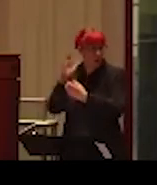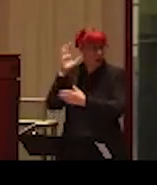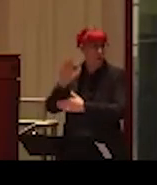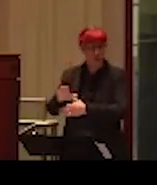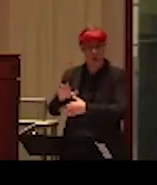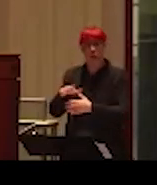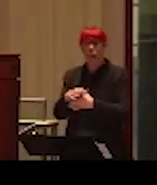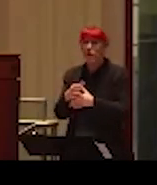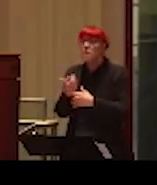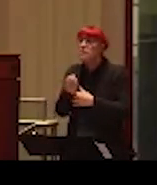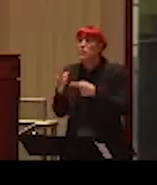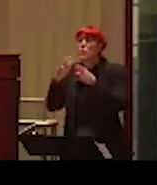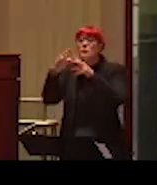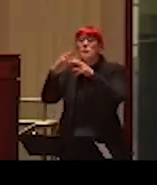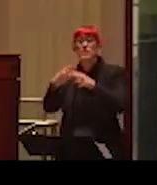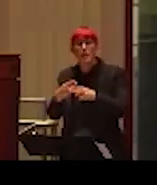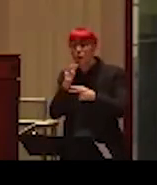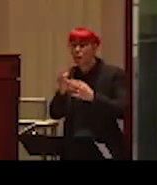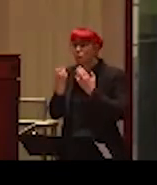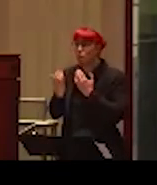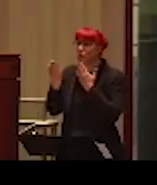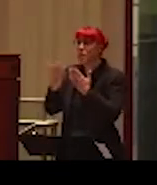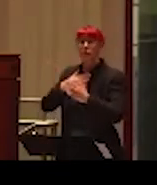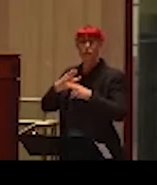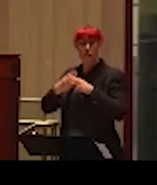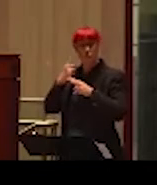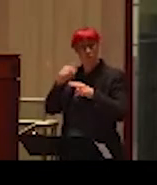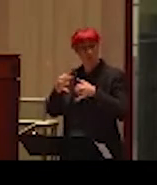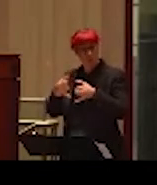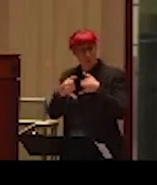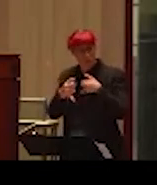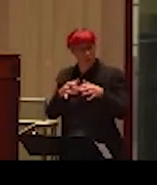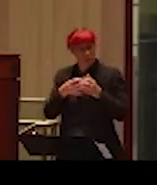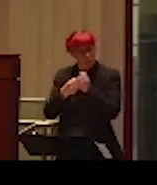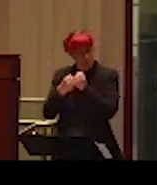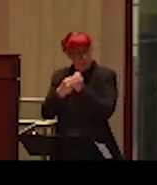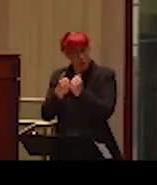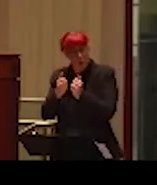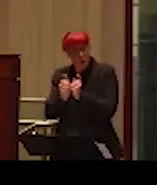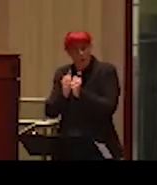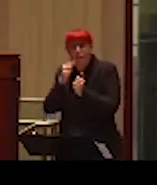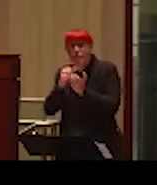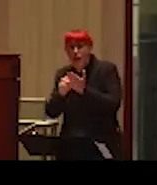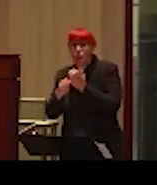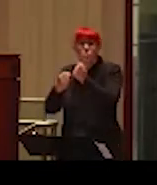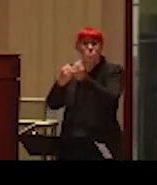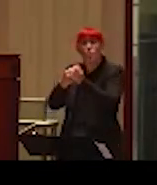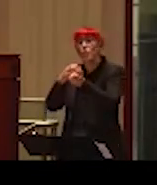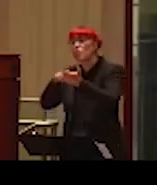some of the names, those who nominated me for this award and who supported me with letters of support and reference.